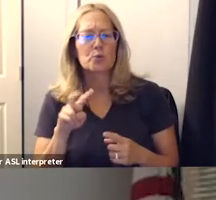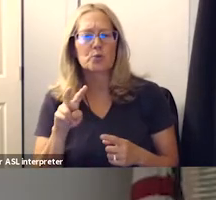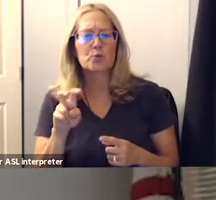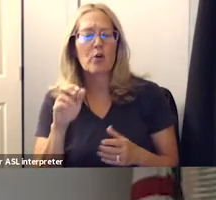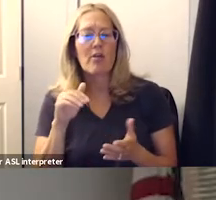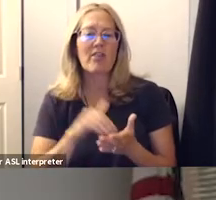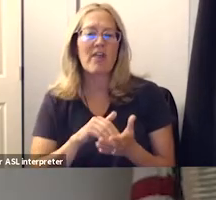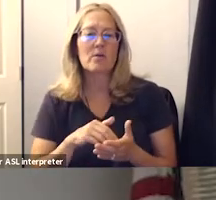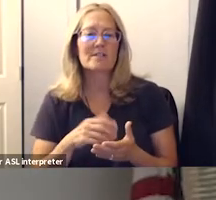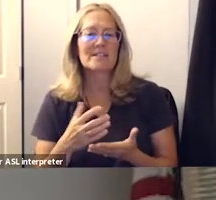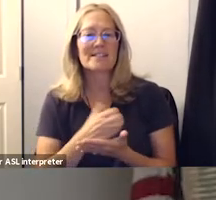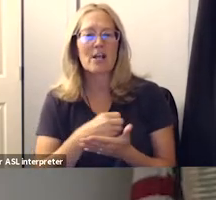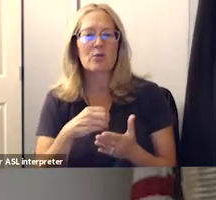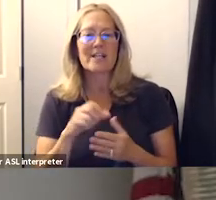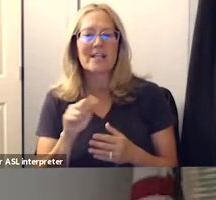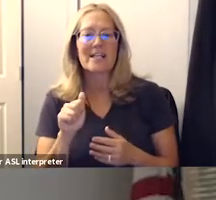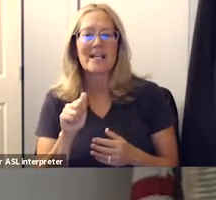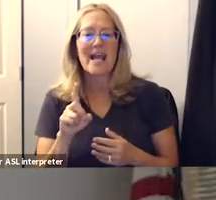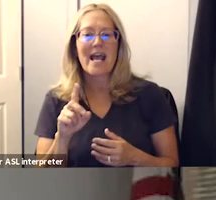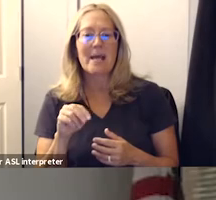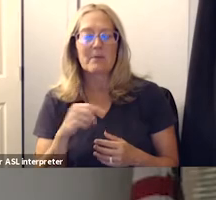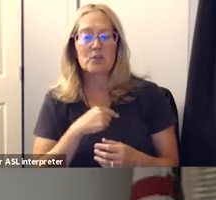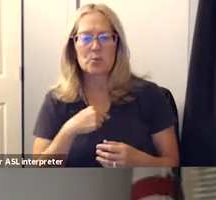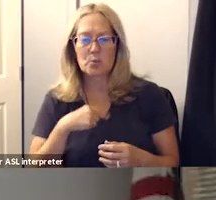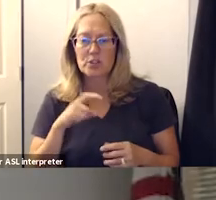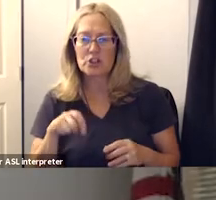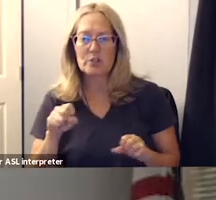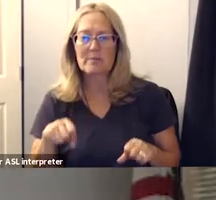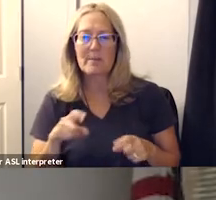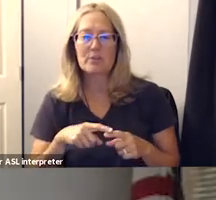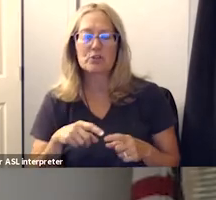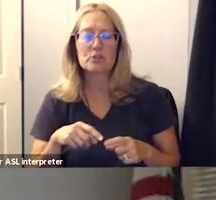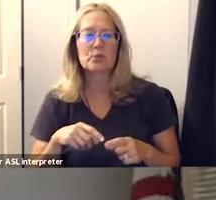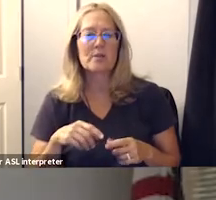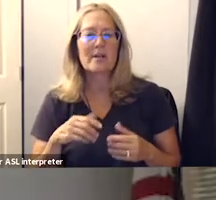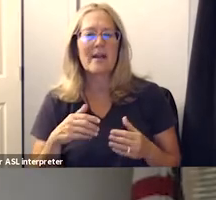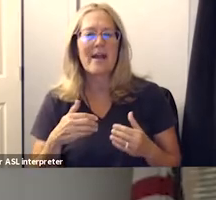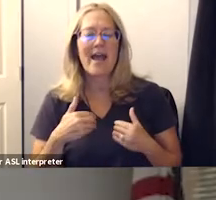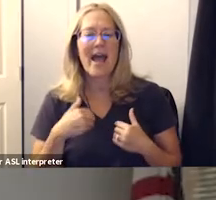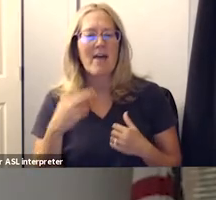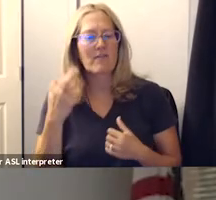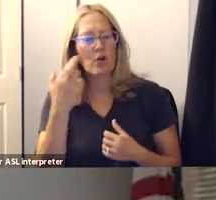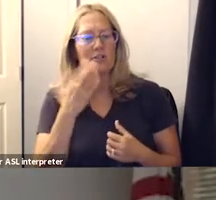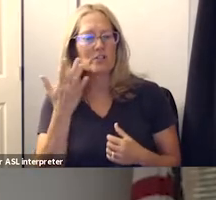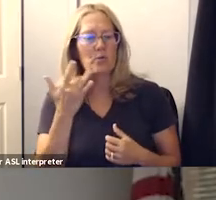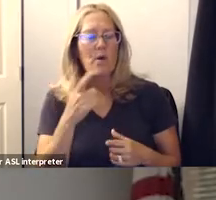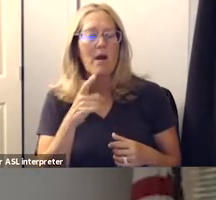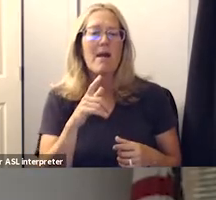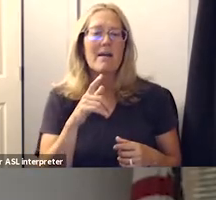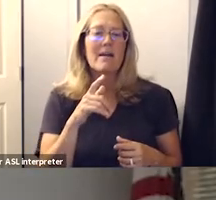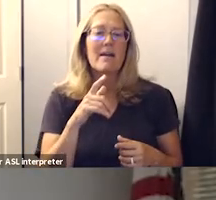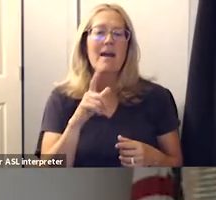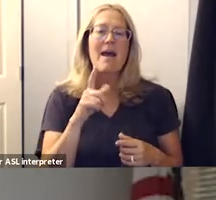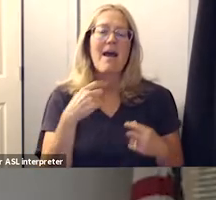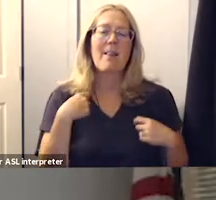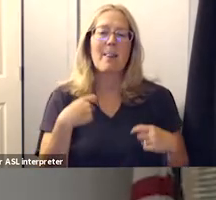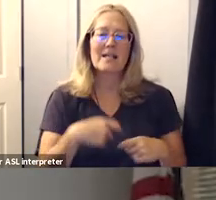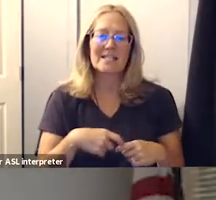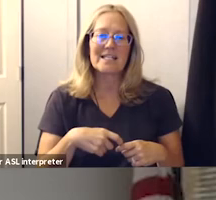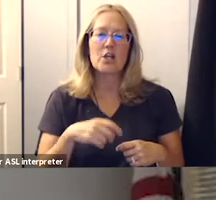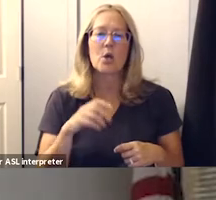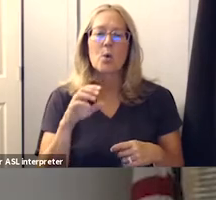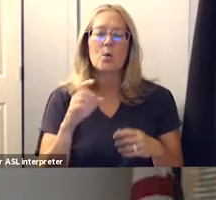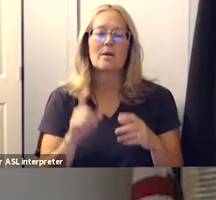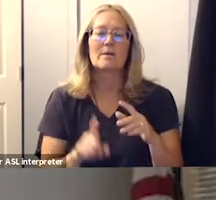salaries in administration we certainly should be able to get to the bottom of why latino emergent learners and special needs